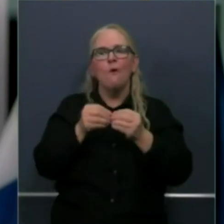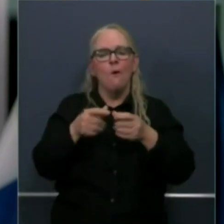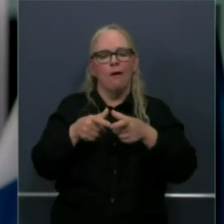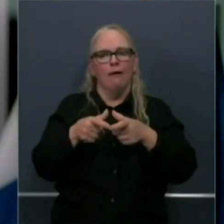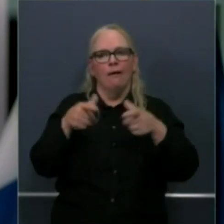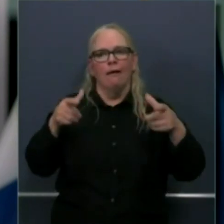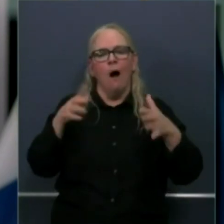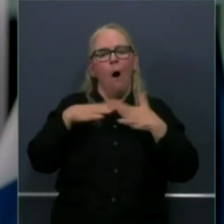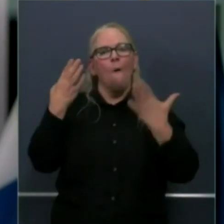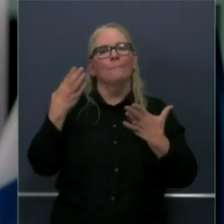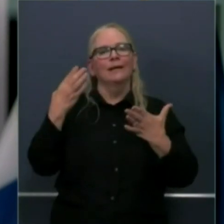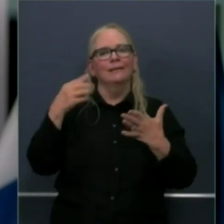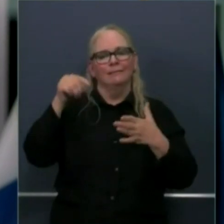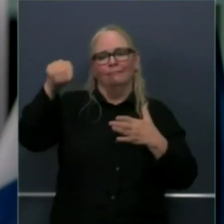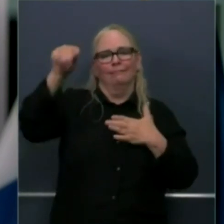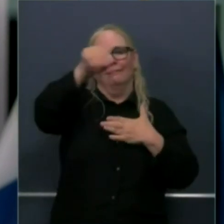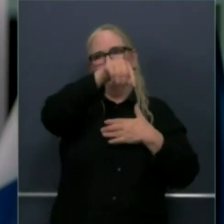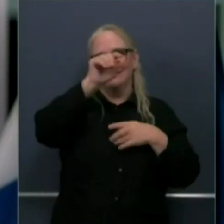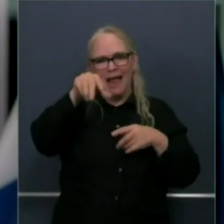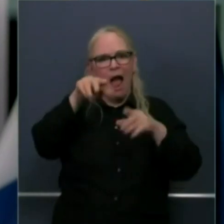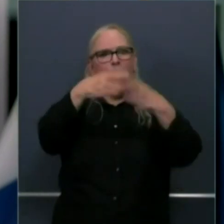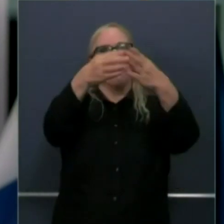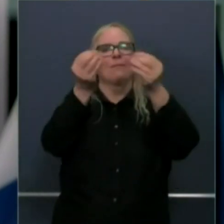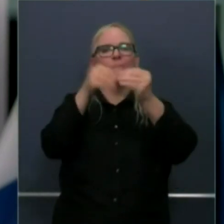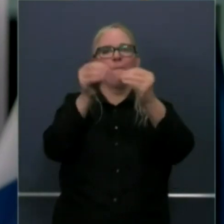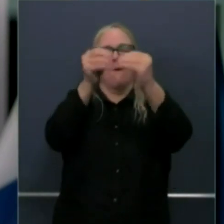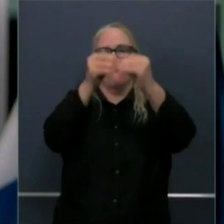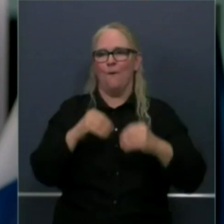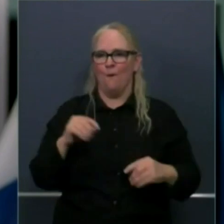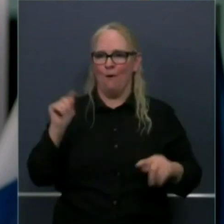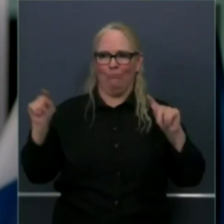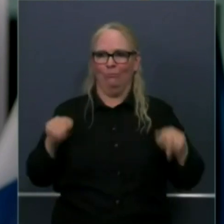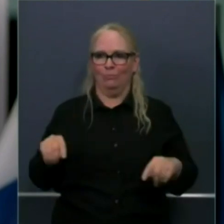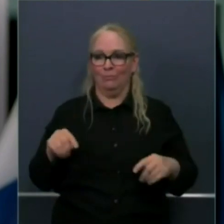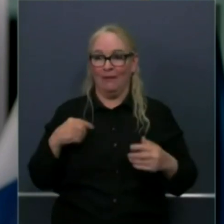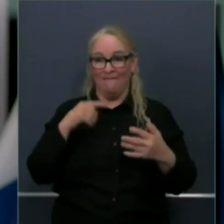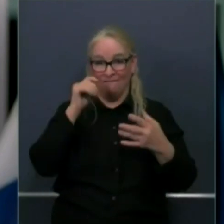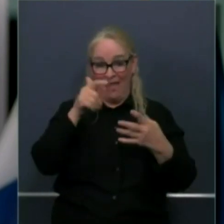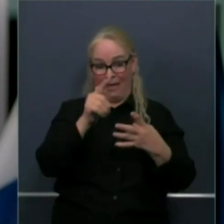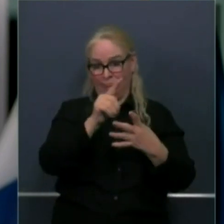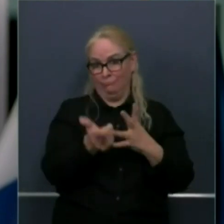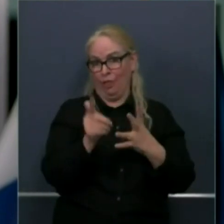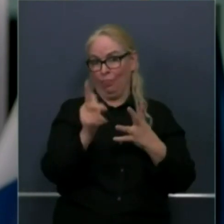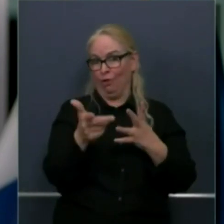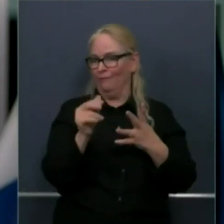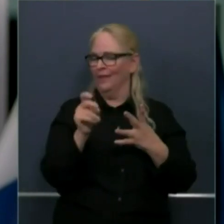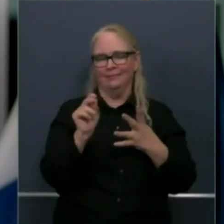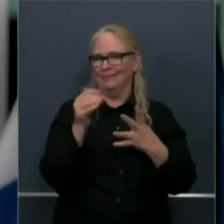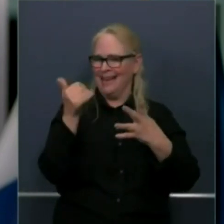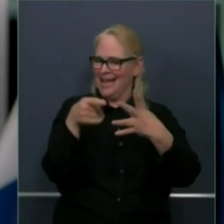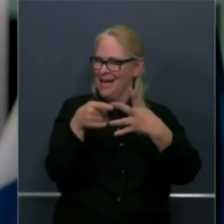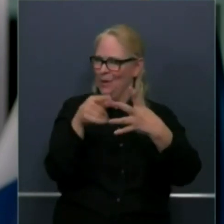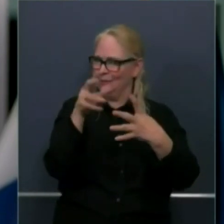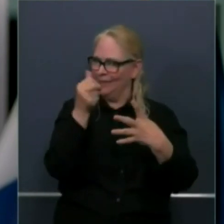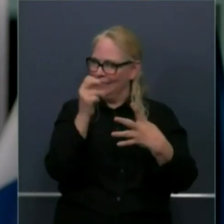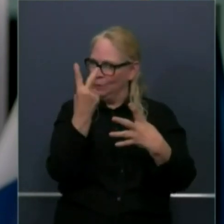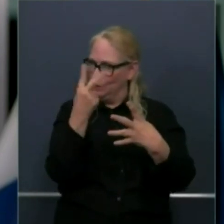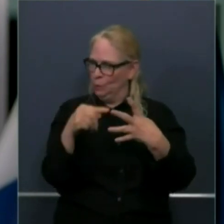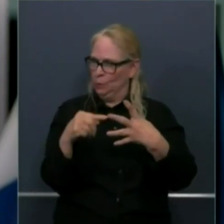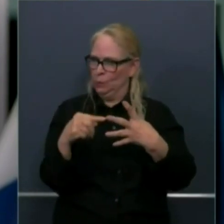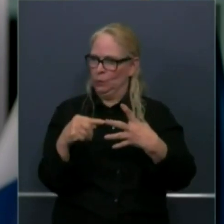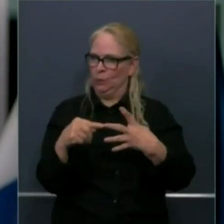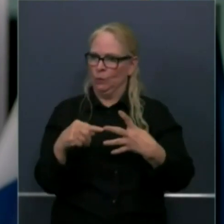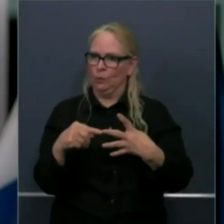progress through as all of these conditions and, again, testing, capacity to trace, track, all of these